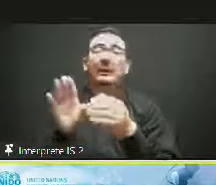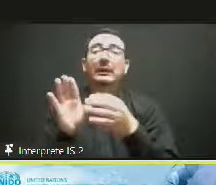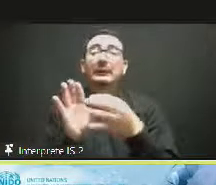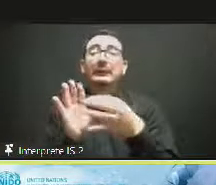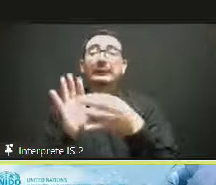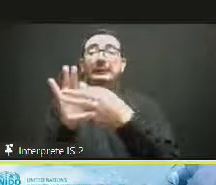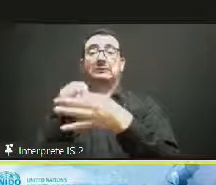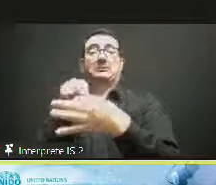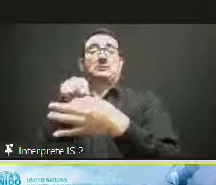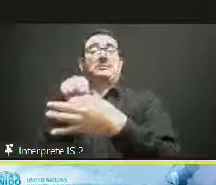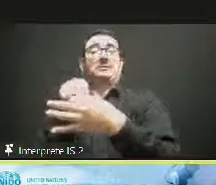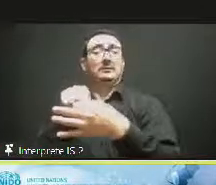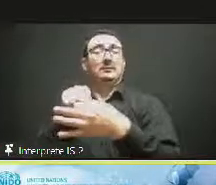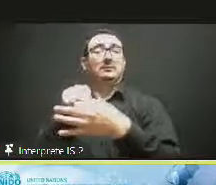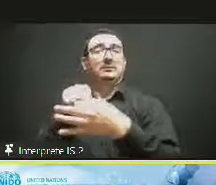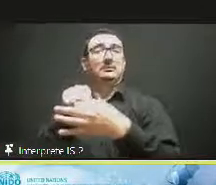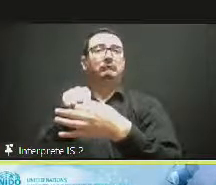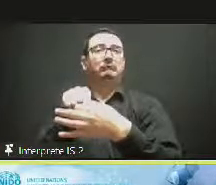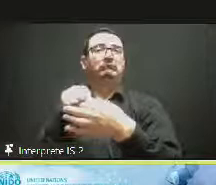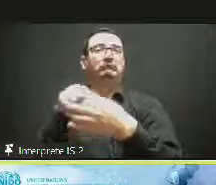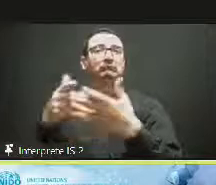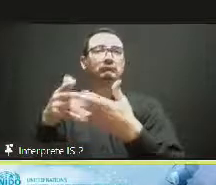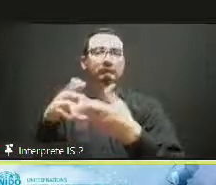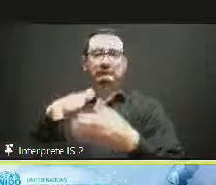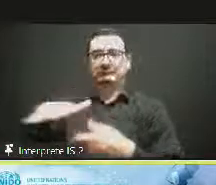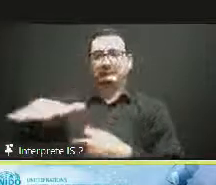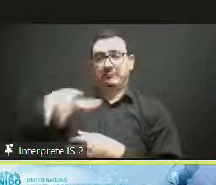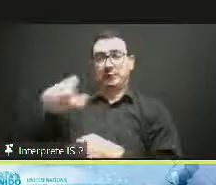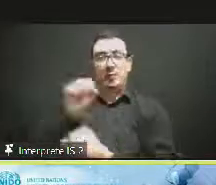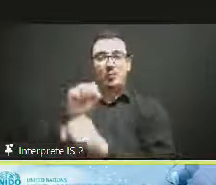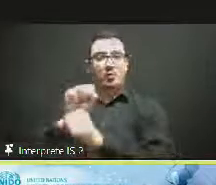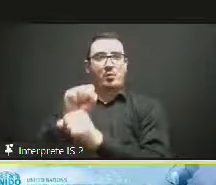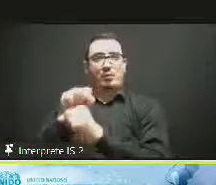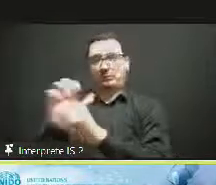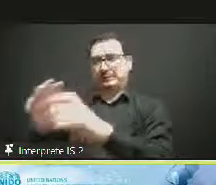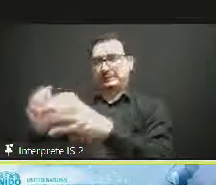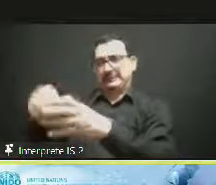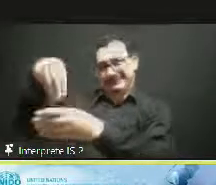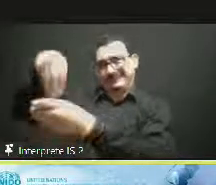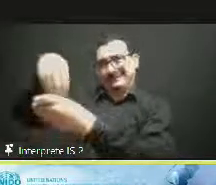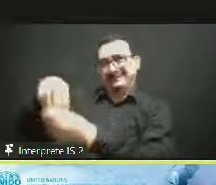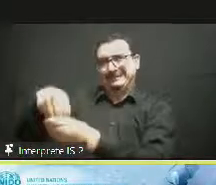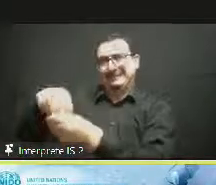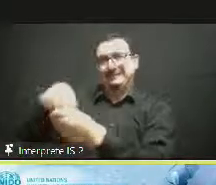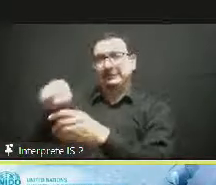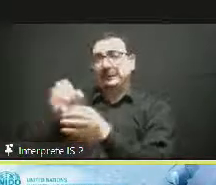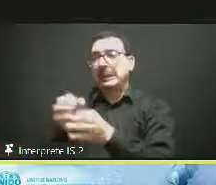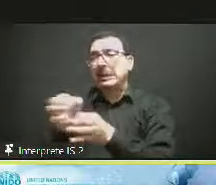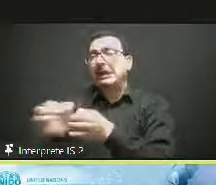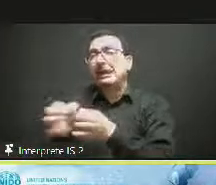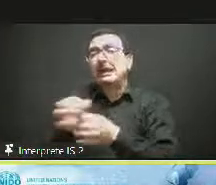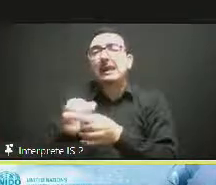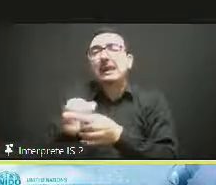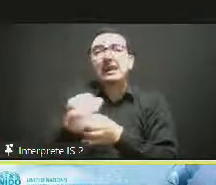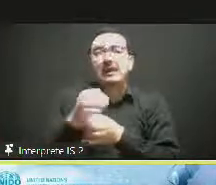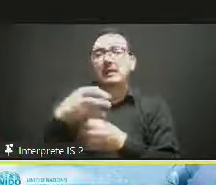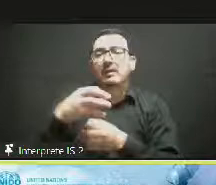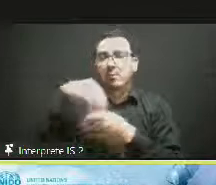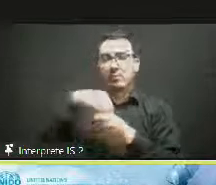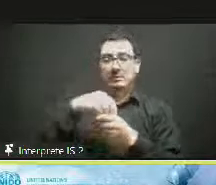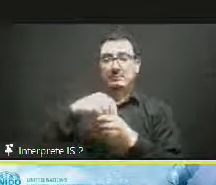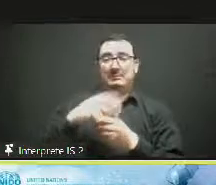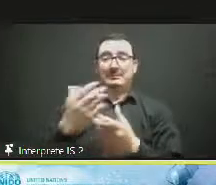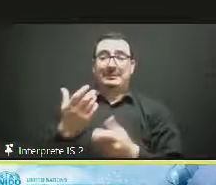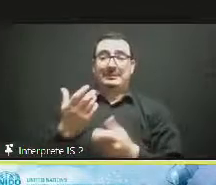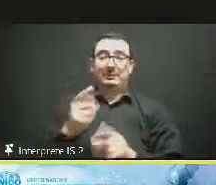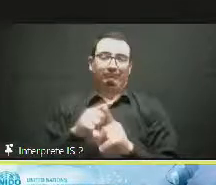cannot miss. And also, if we consider now how to boost or establish innovation